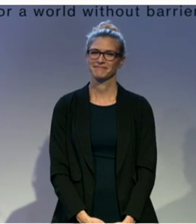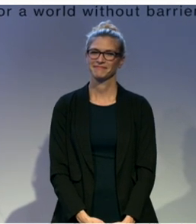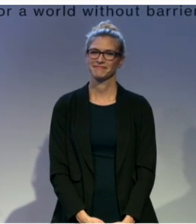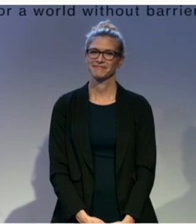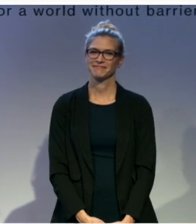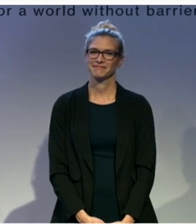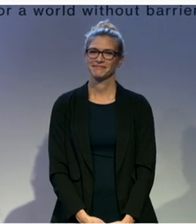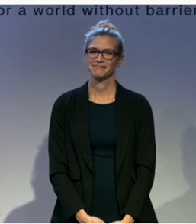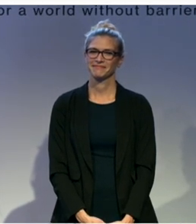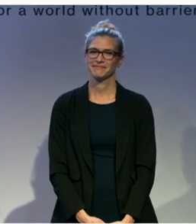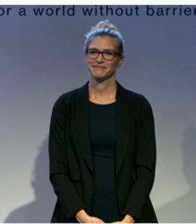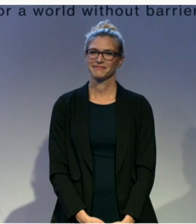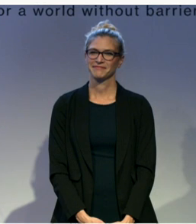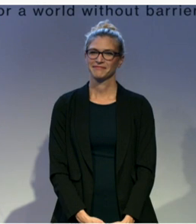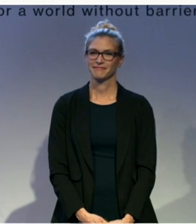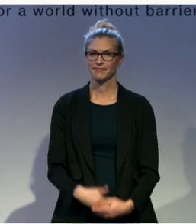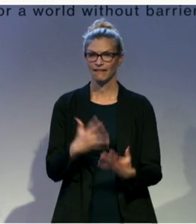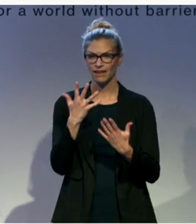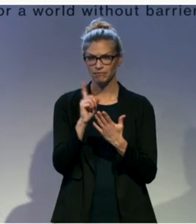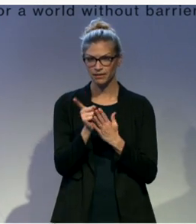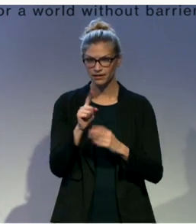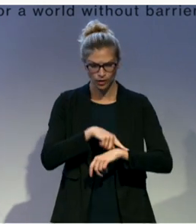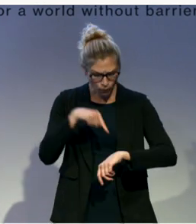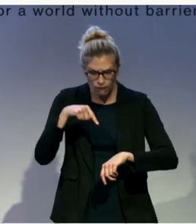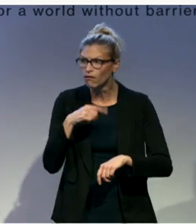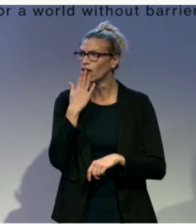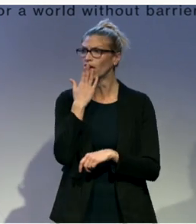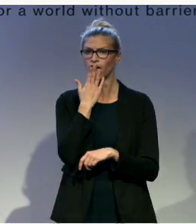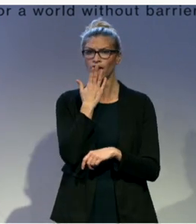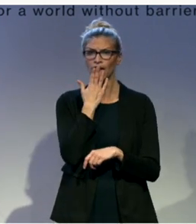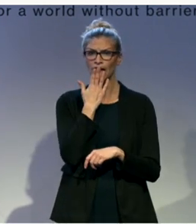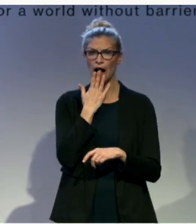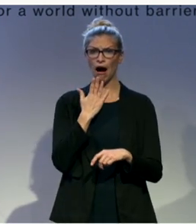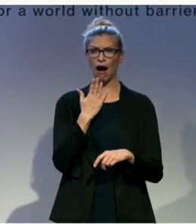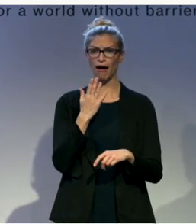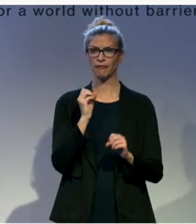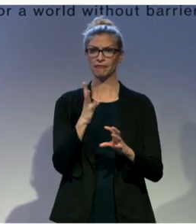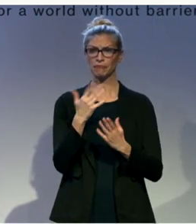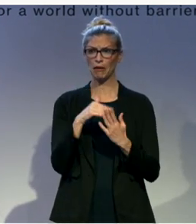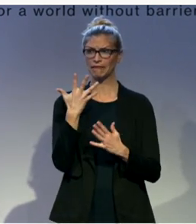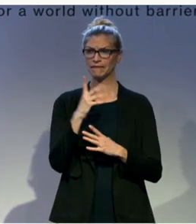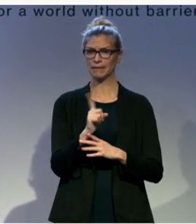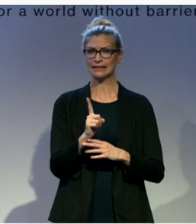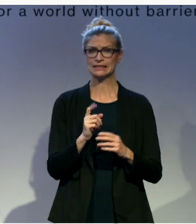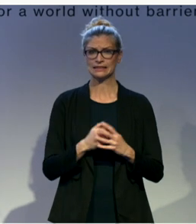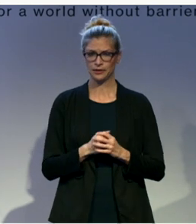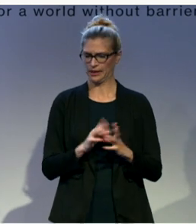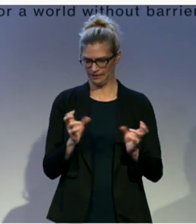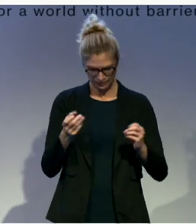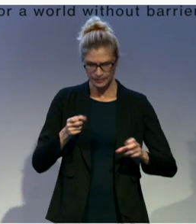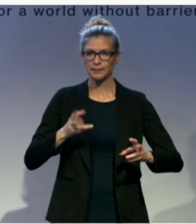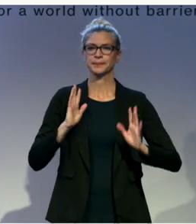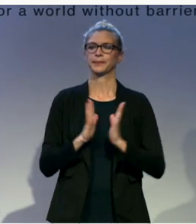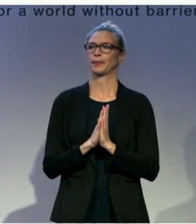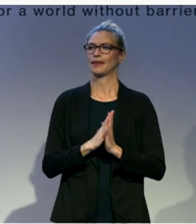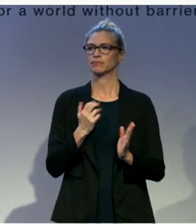Wow, five minutes, oh, I can't believe it. Okay, so I have to go back to the slides,